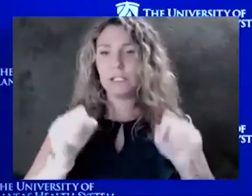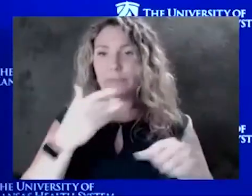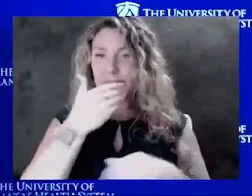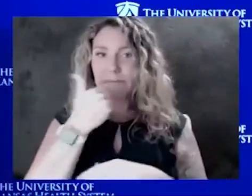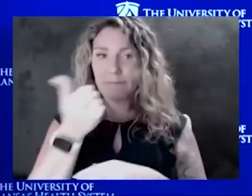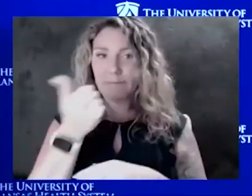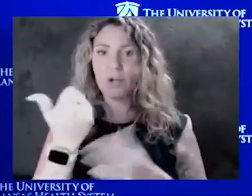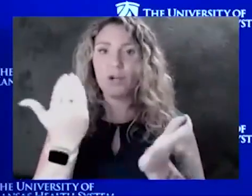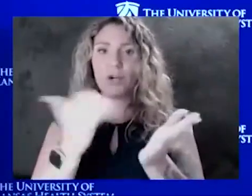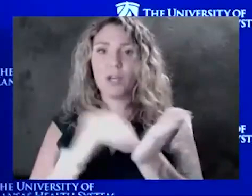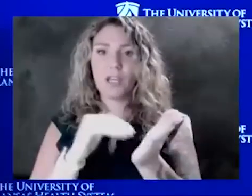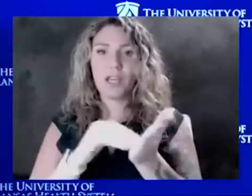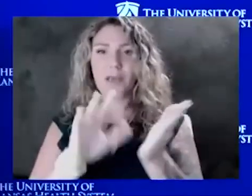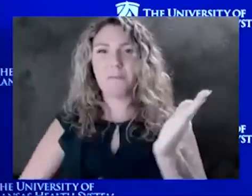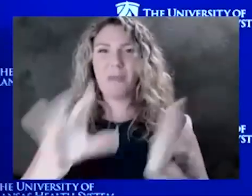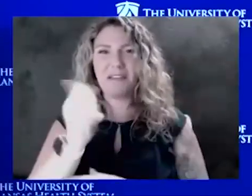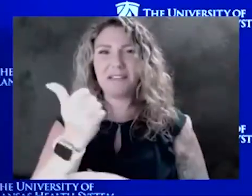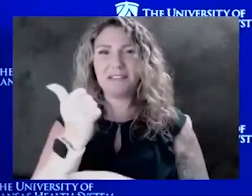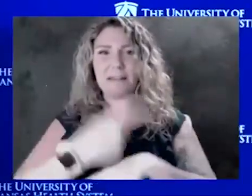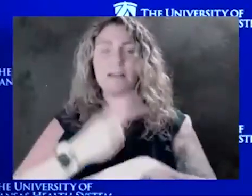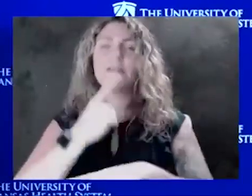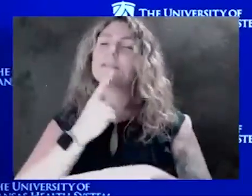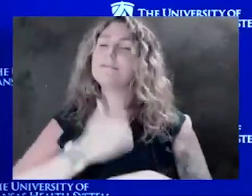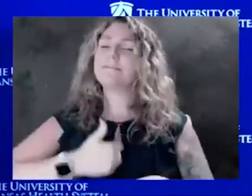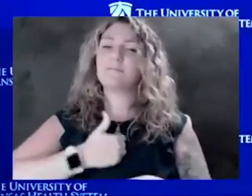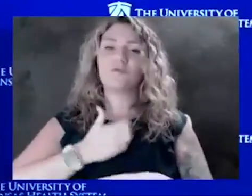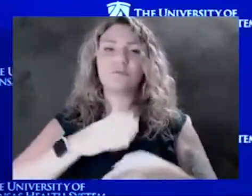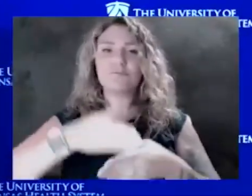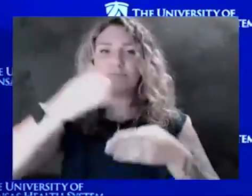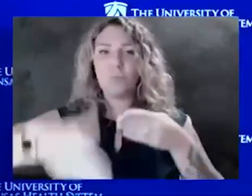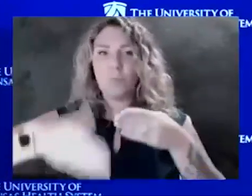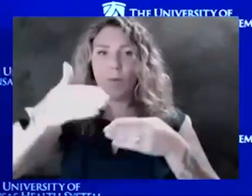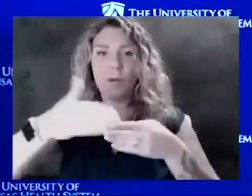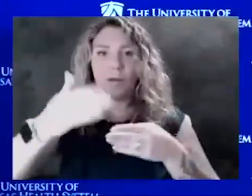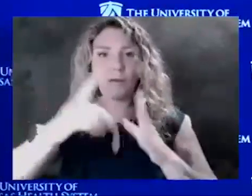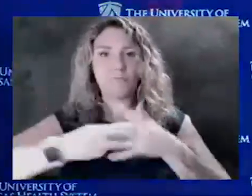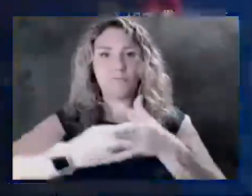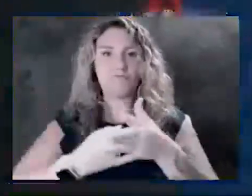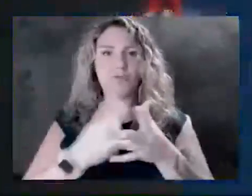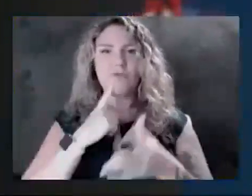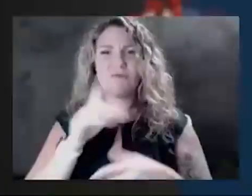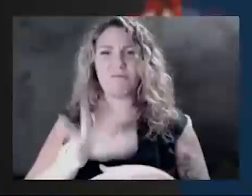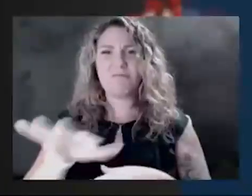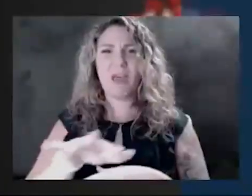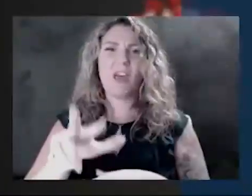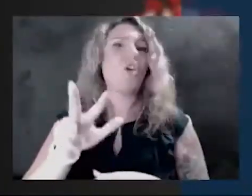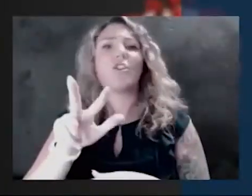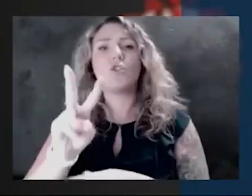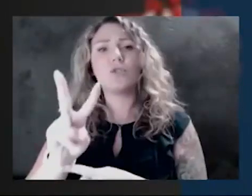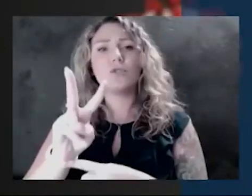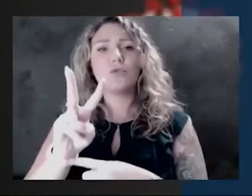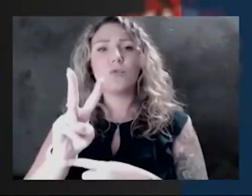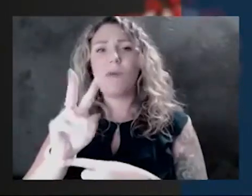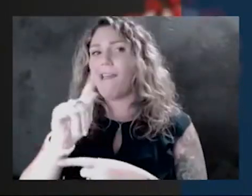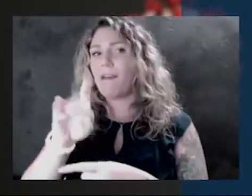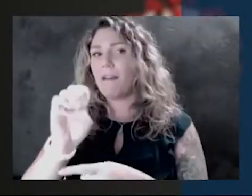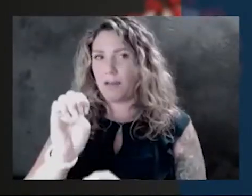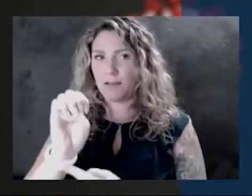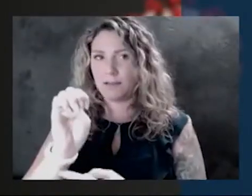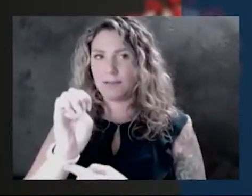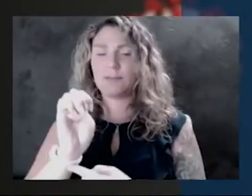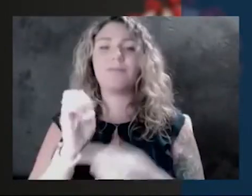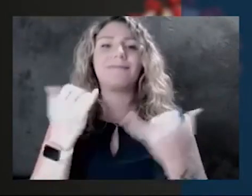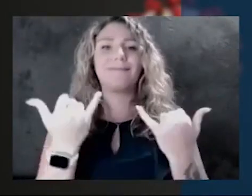about 10 days, or sorry, over the weekend, or the beginning of the weekend, we had had about 32 active infections. Right now, we have 43 active